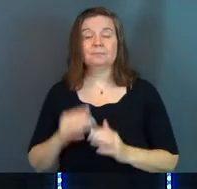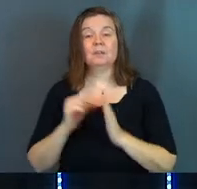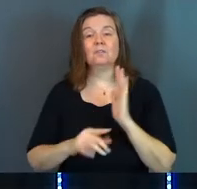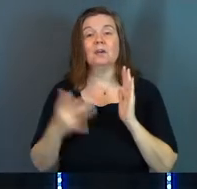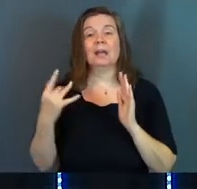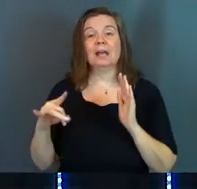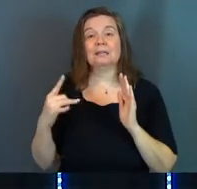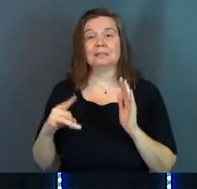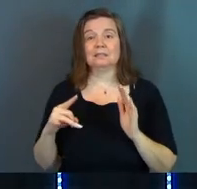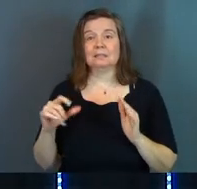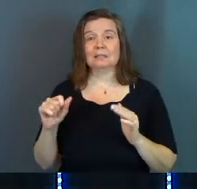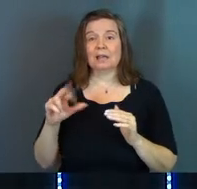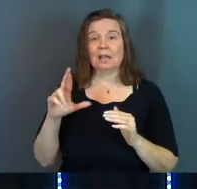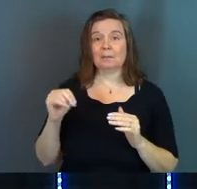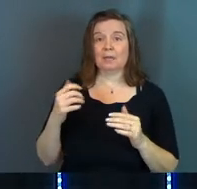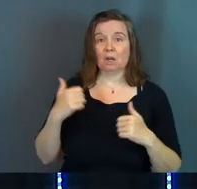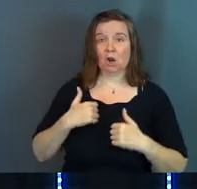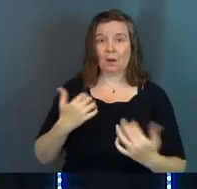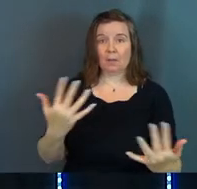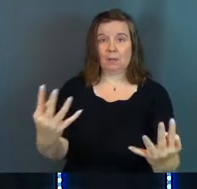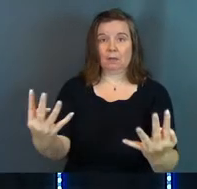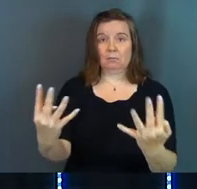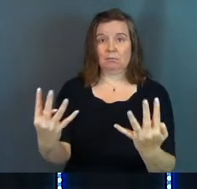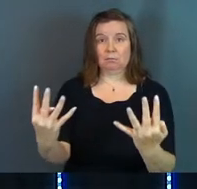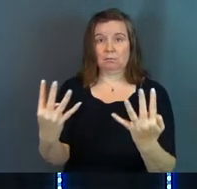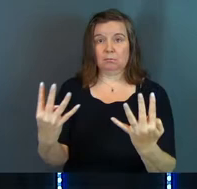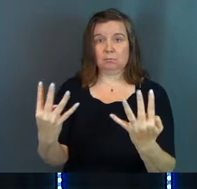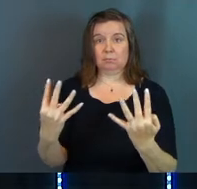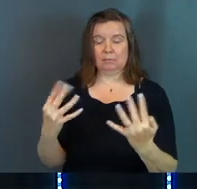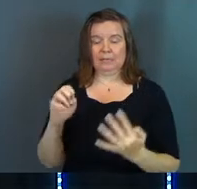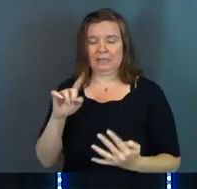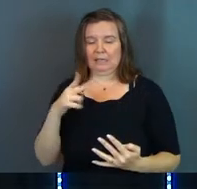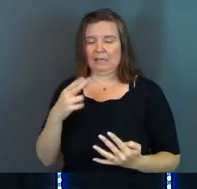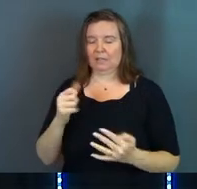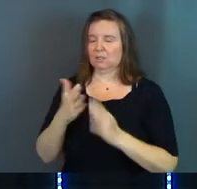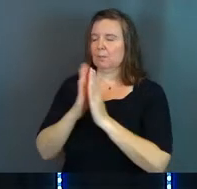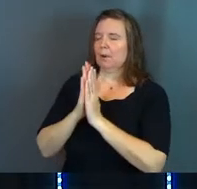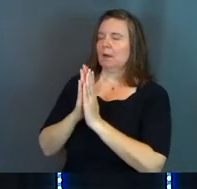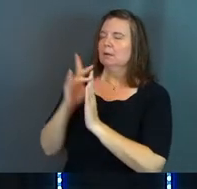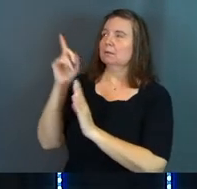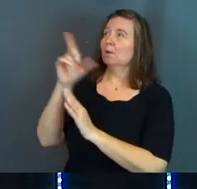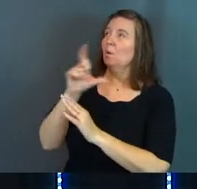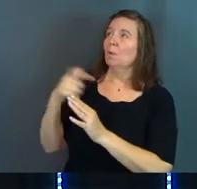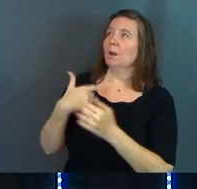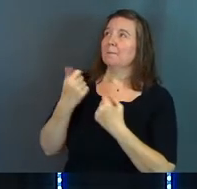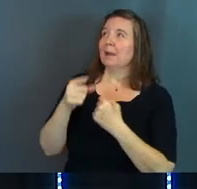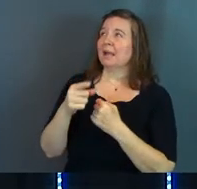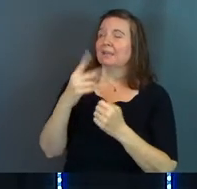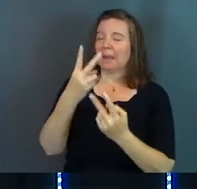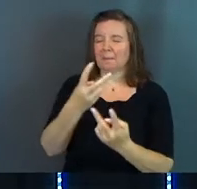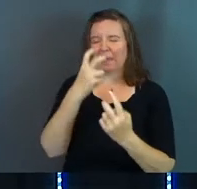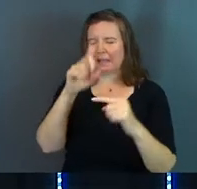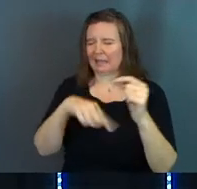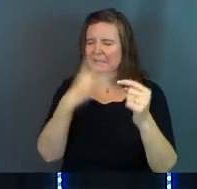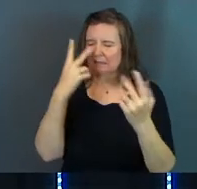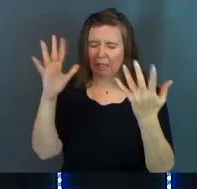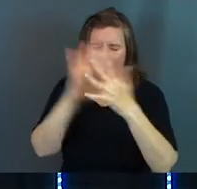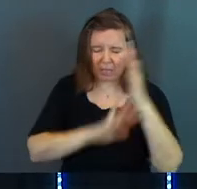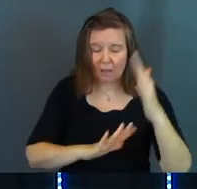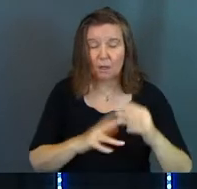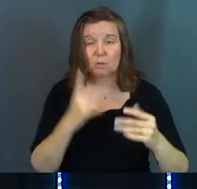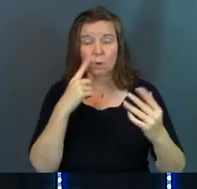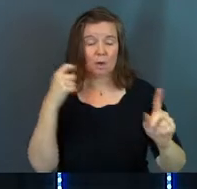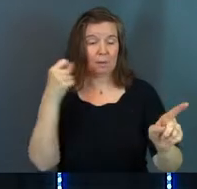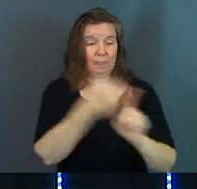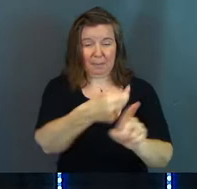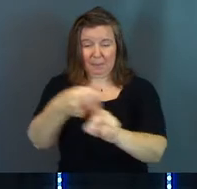18, as the Aramean army advanced toward him, Elisha prayed, O Lord, would you make them blind? And so the Lord struck them